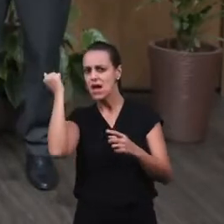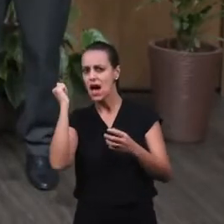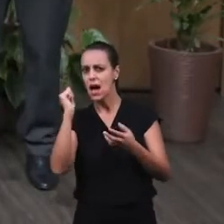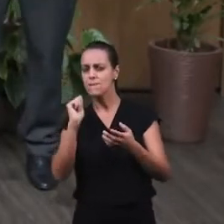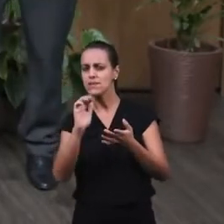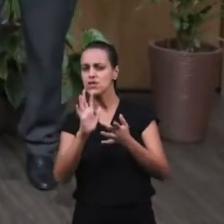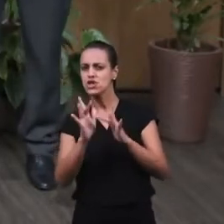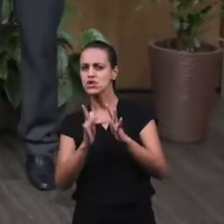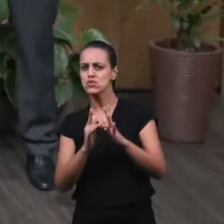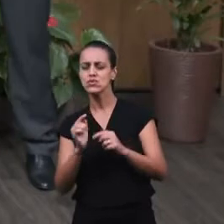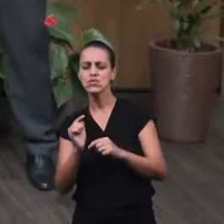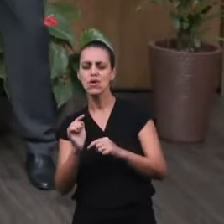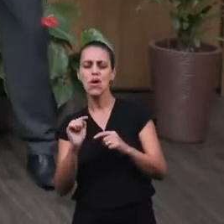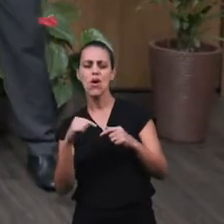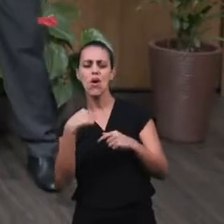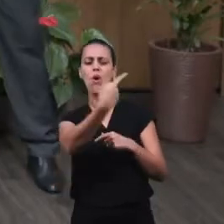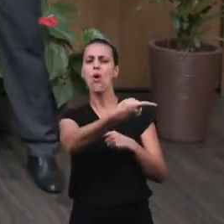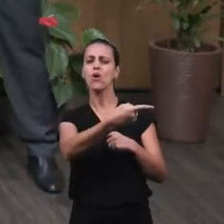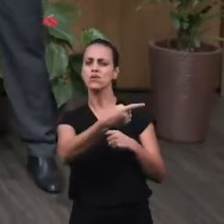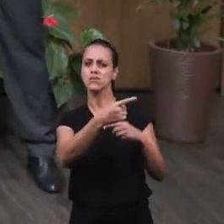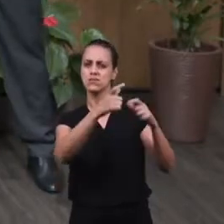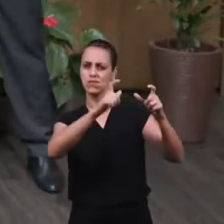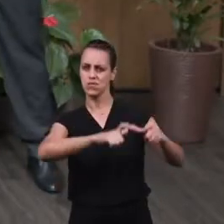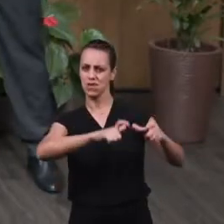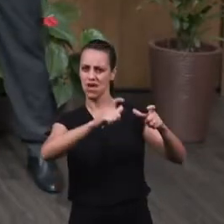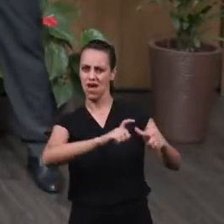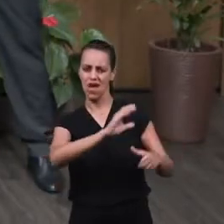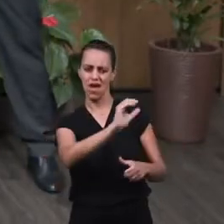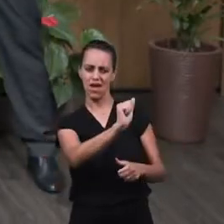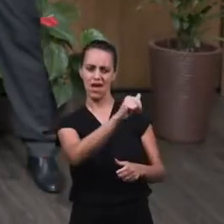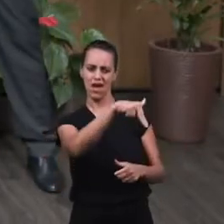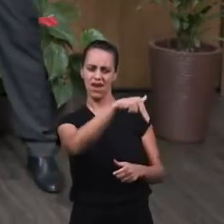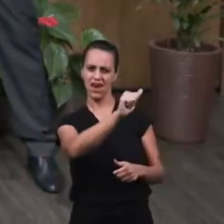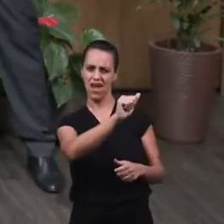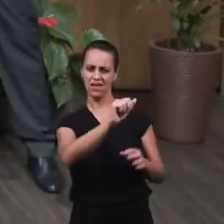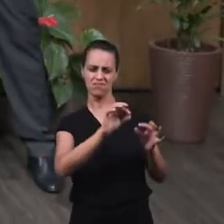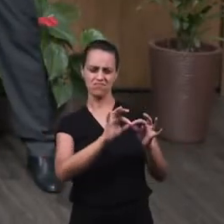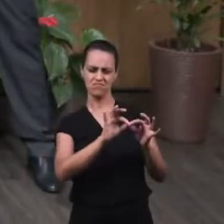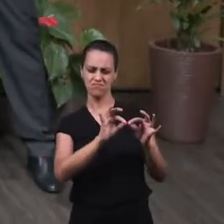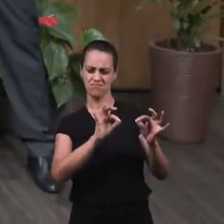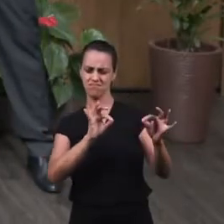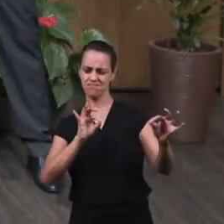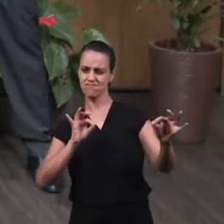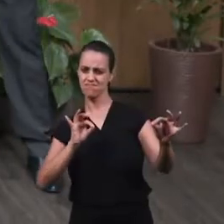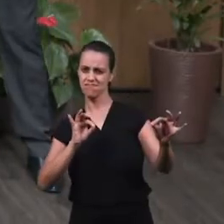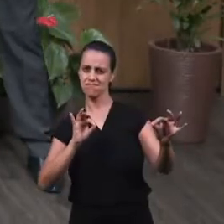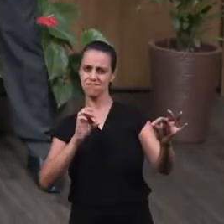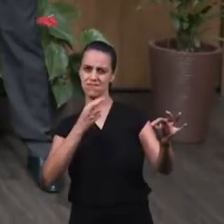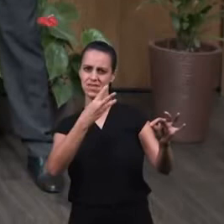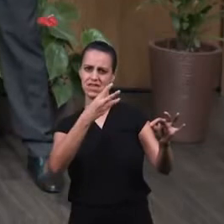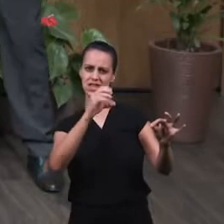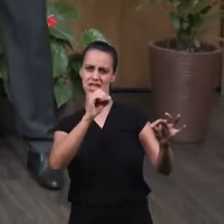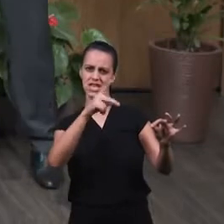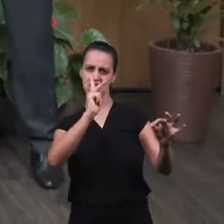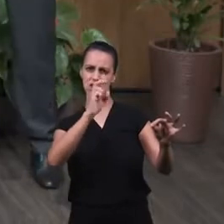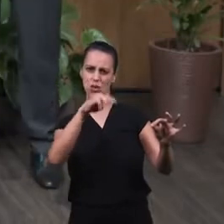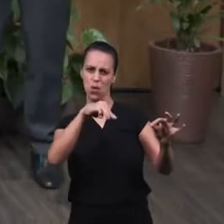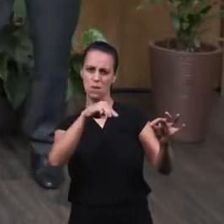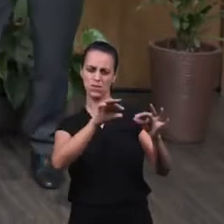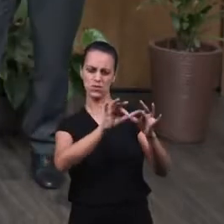was heading there to Cana. Cana was about 30 kilometers from Capernaum